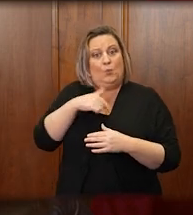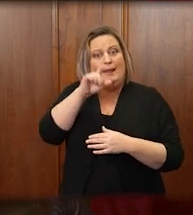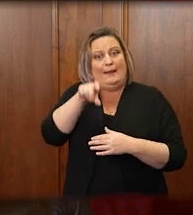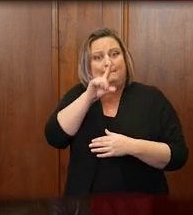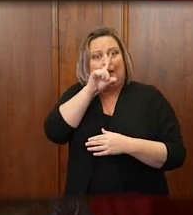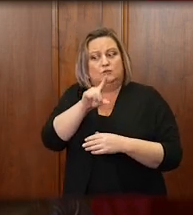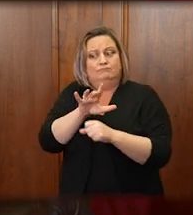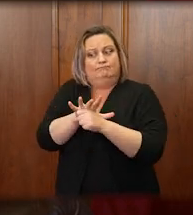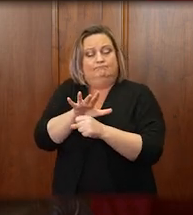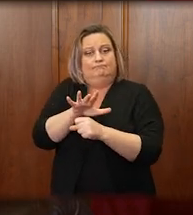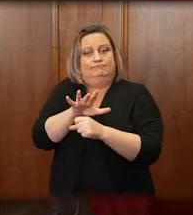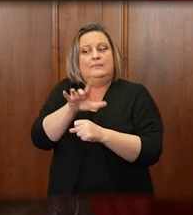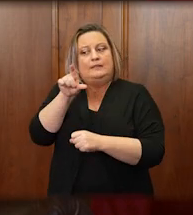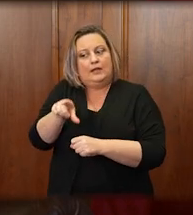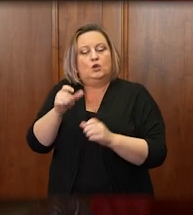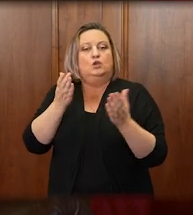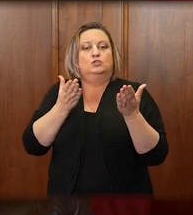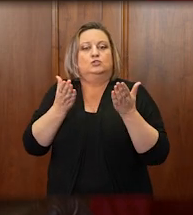safely.